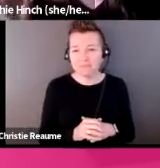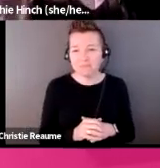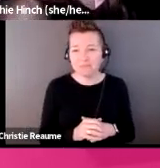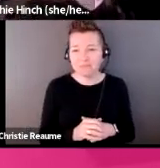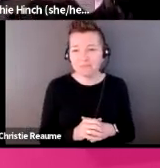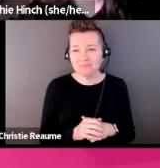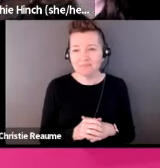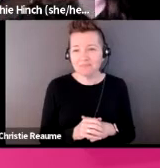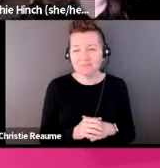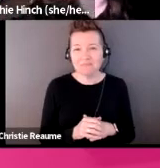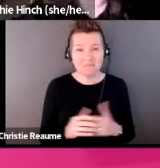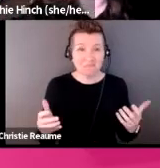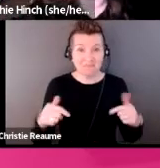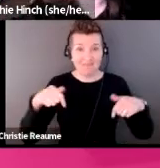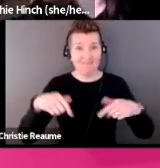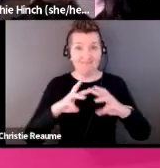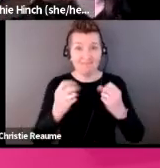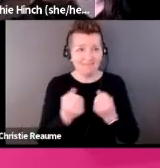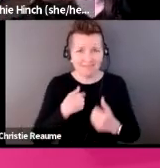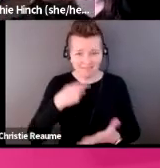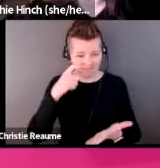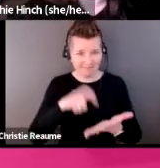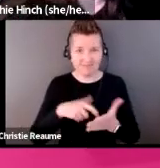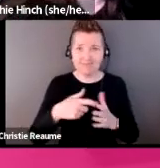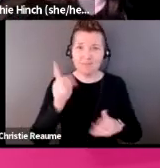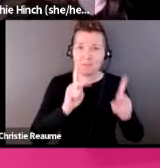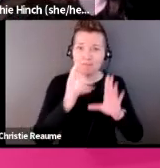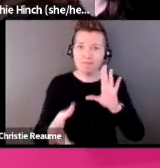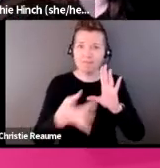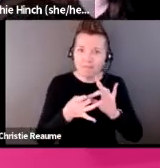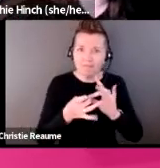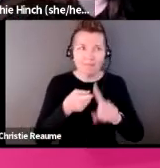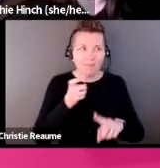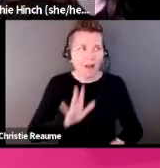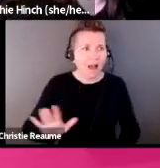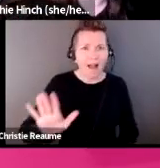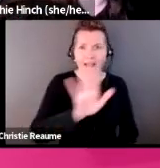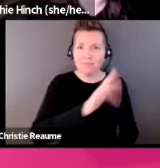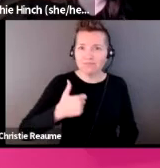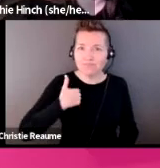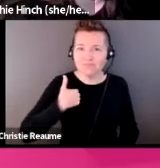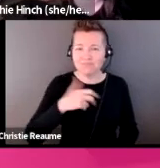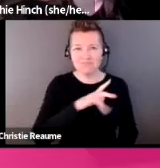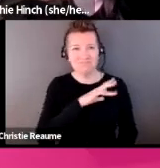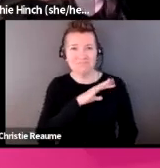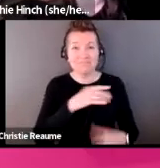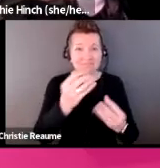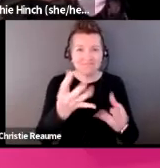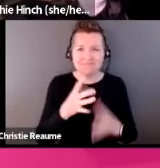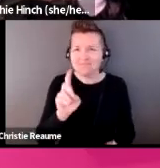all across Canada. So it's really exciting to see. So let us know where you are tuning in from.